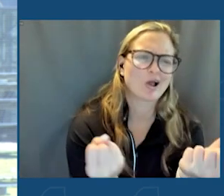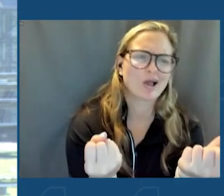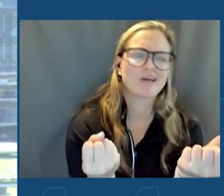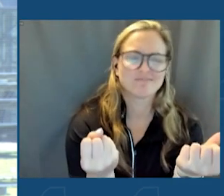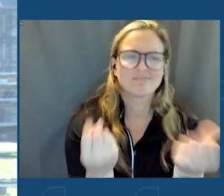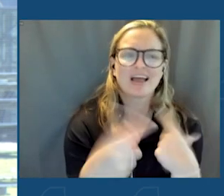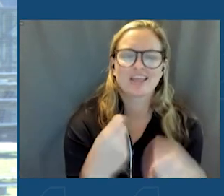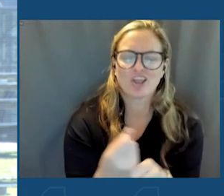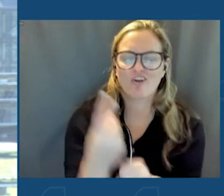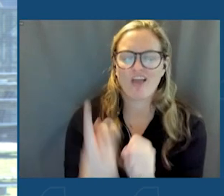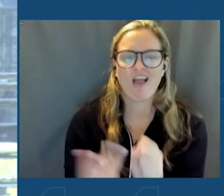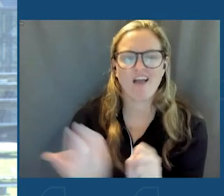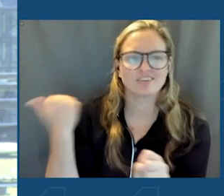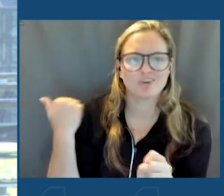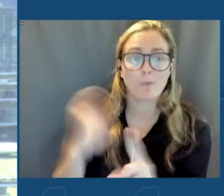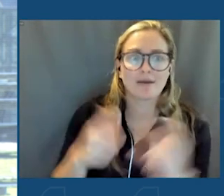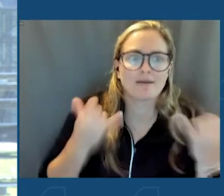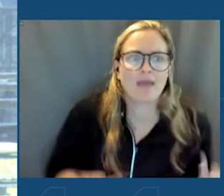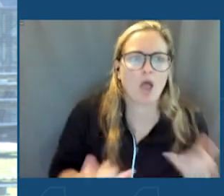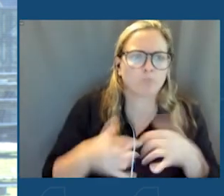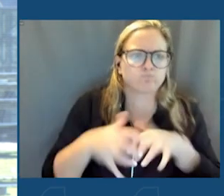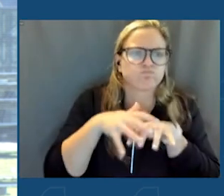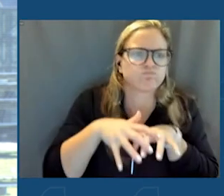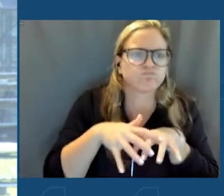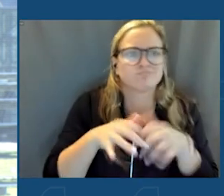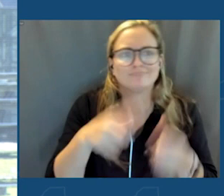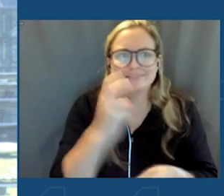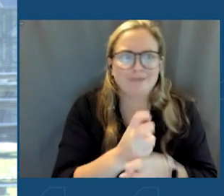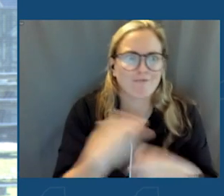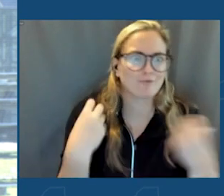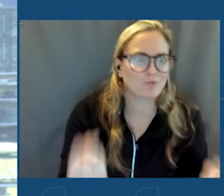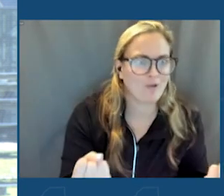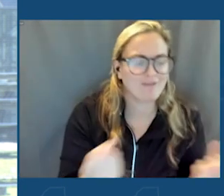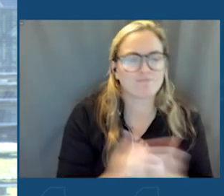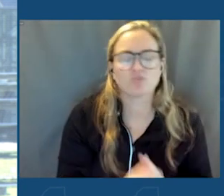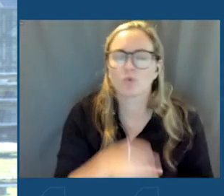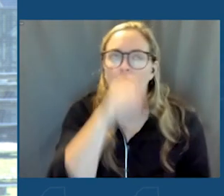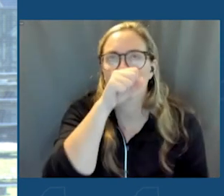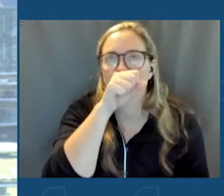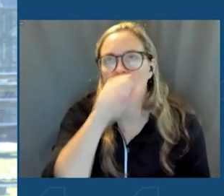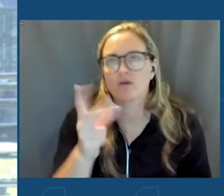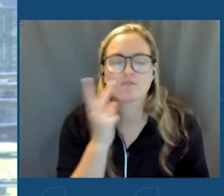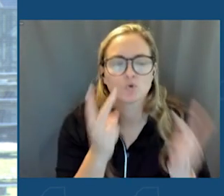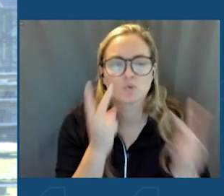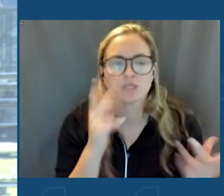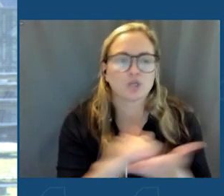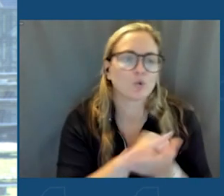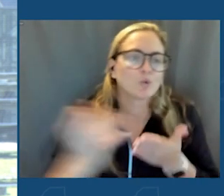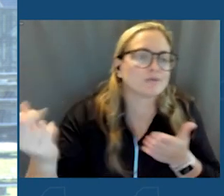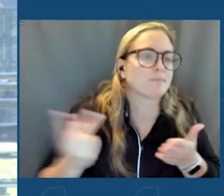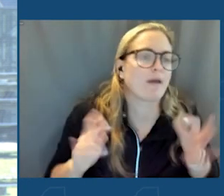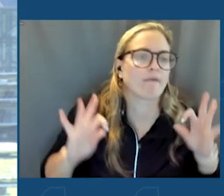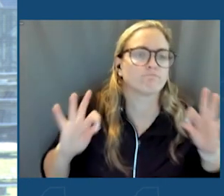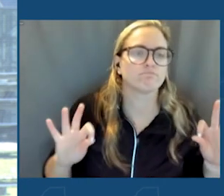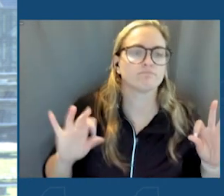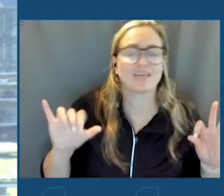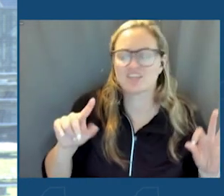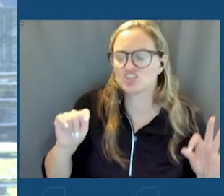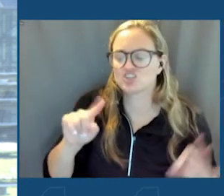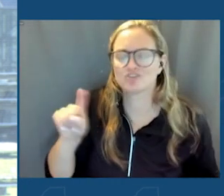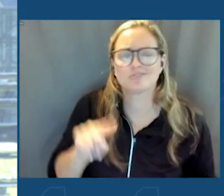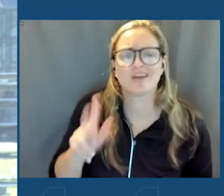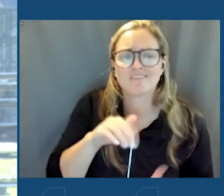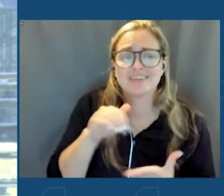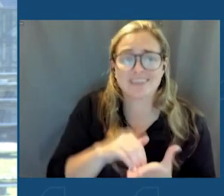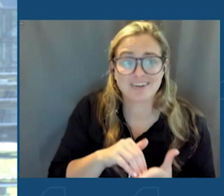good feeling. It feels like we're back. And I love, love, love to see that New York is back. And, of course, the Javits Center. I mean, to